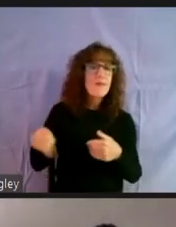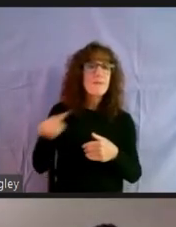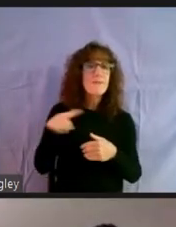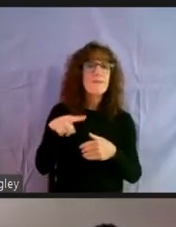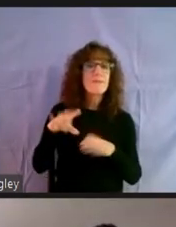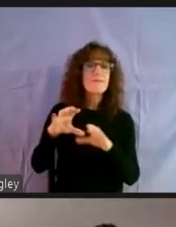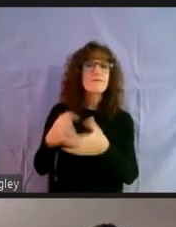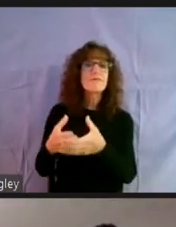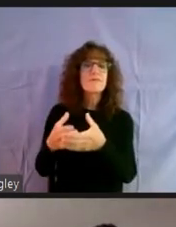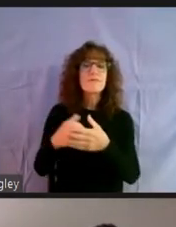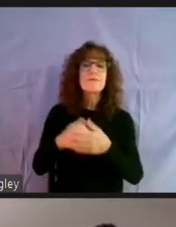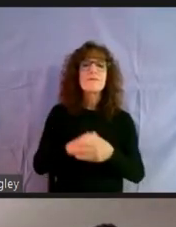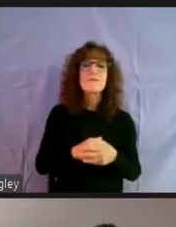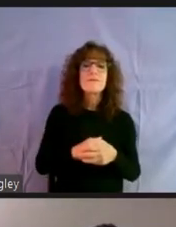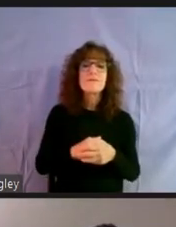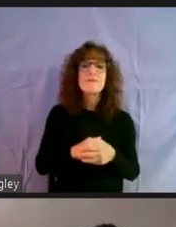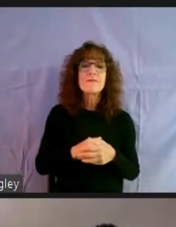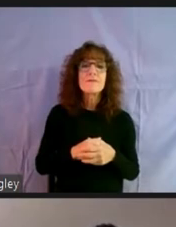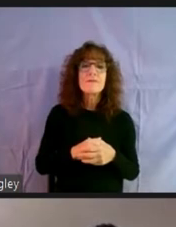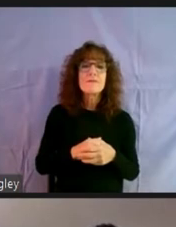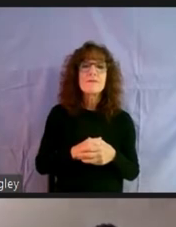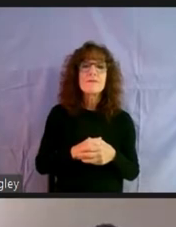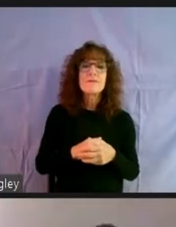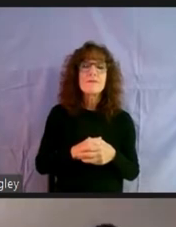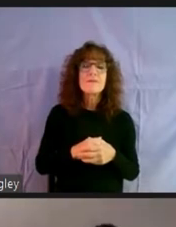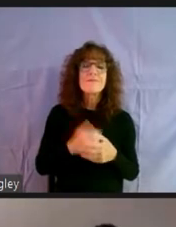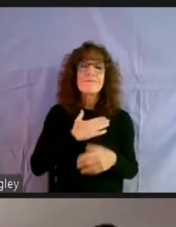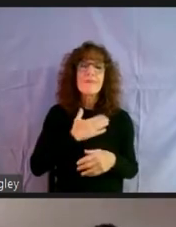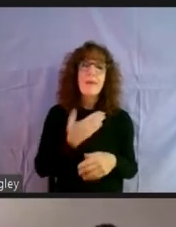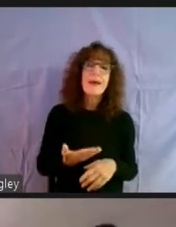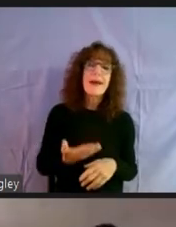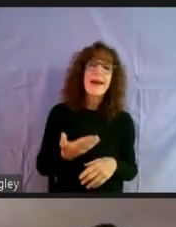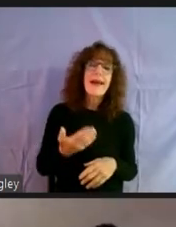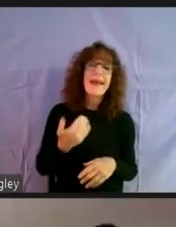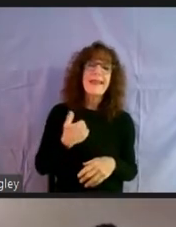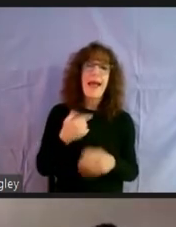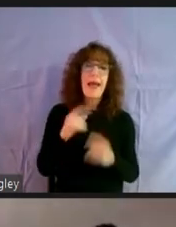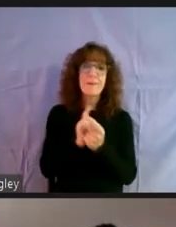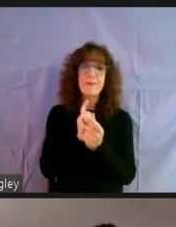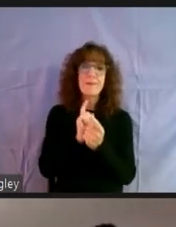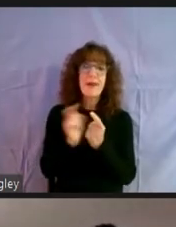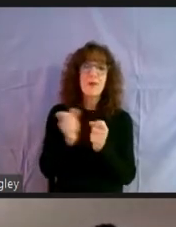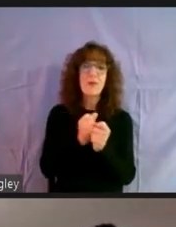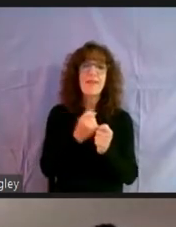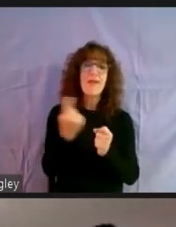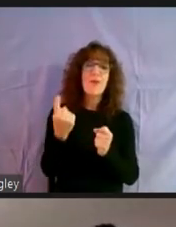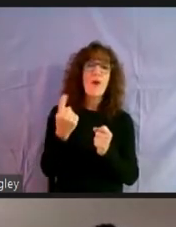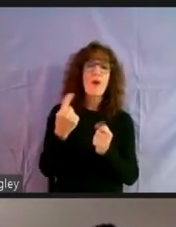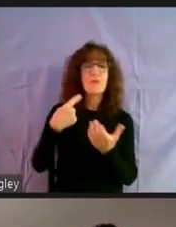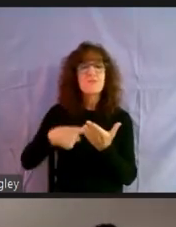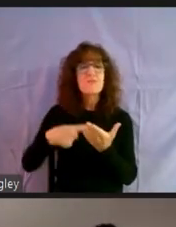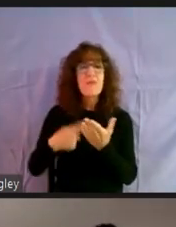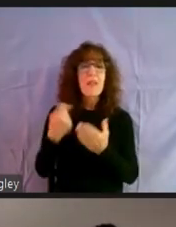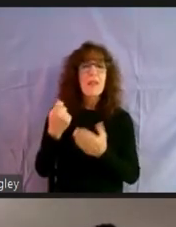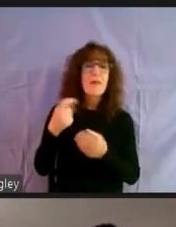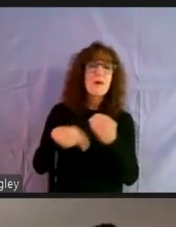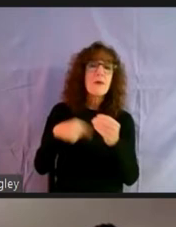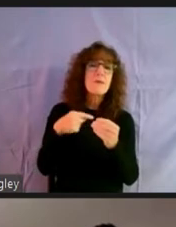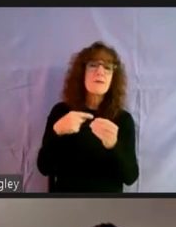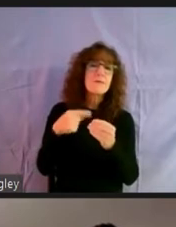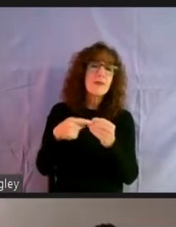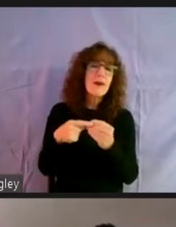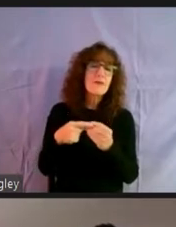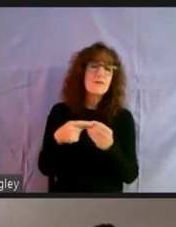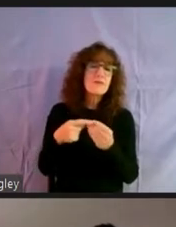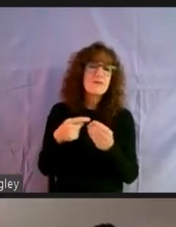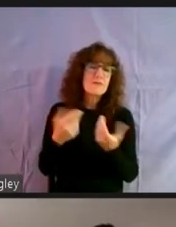I will, um, admit that I actually met with everybody on this group and we talked a little about what we're going to talk about, uh,